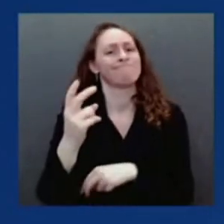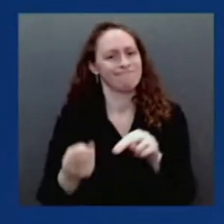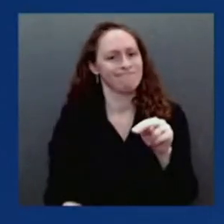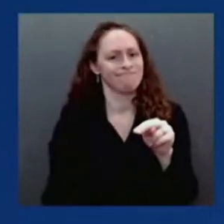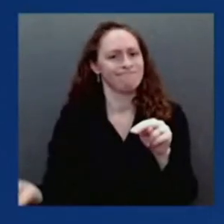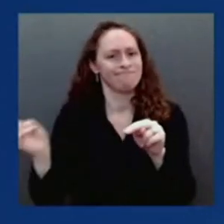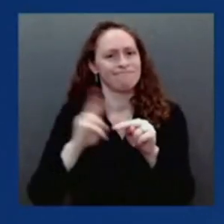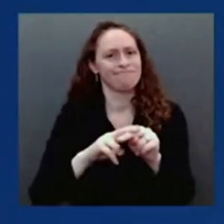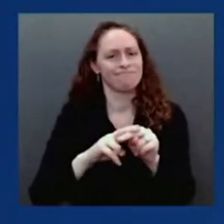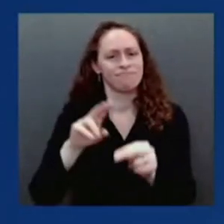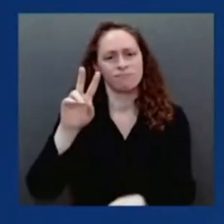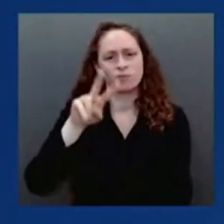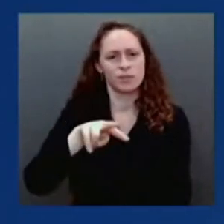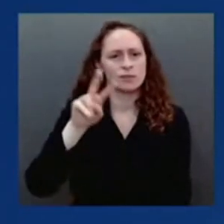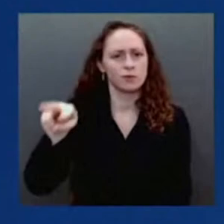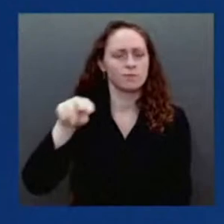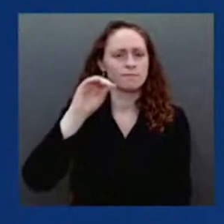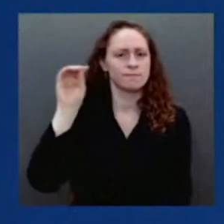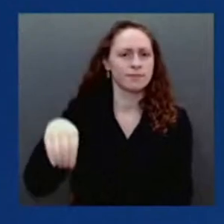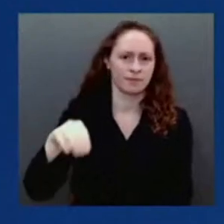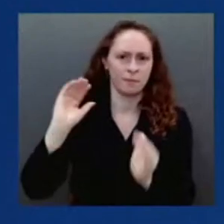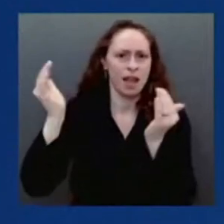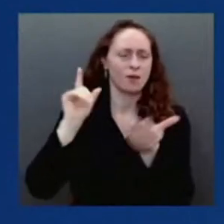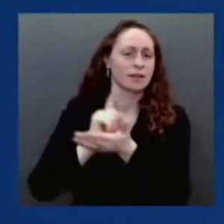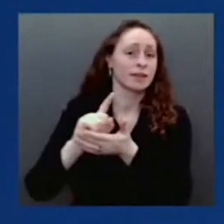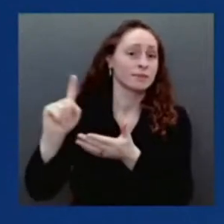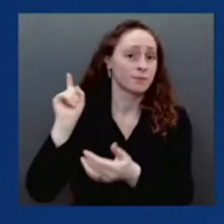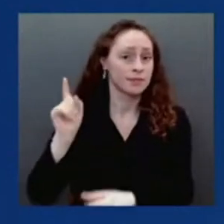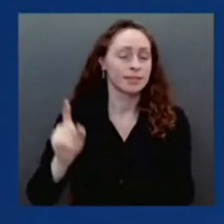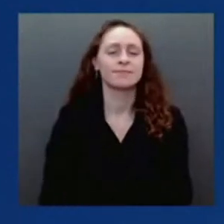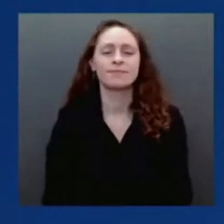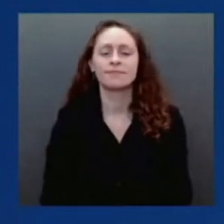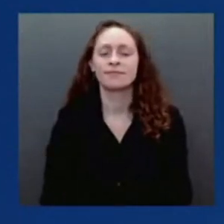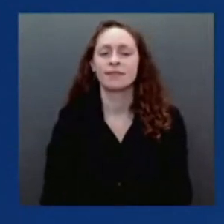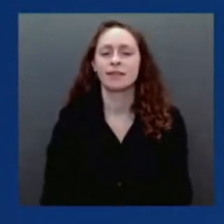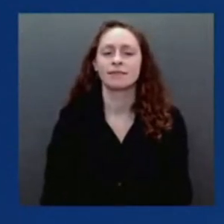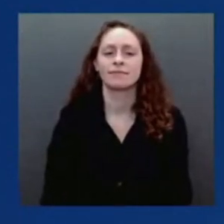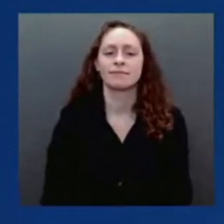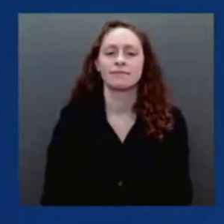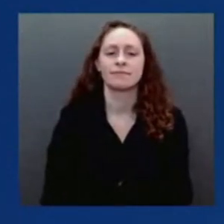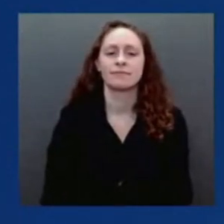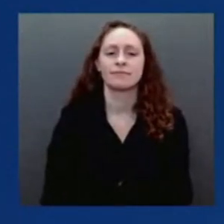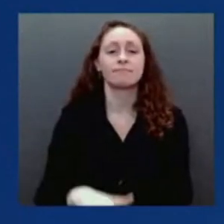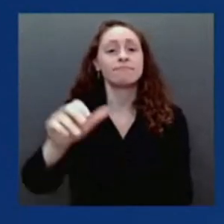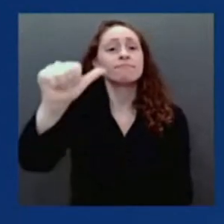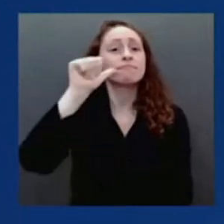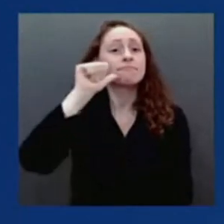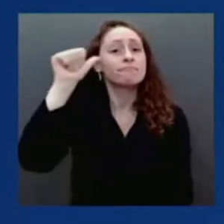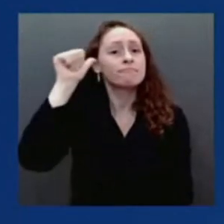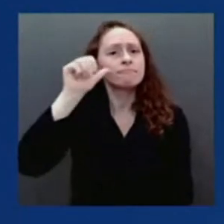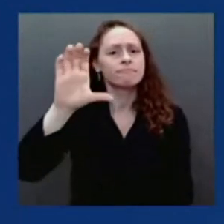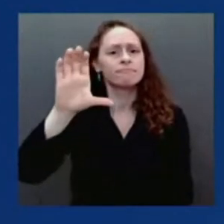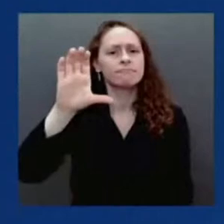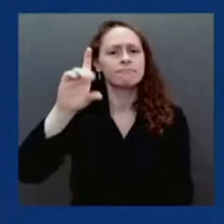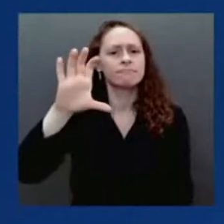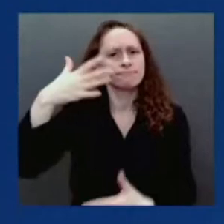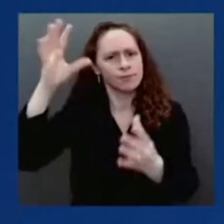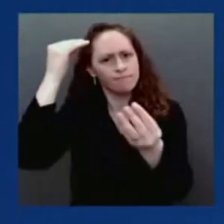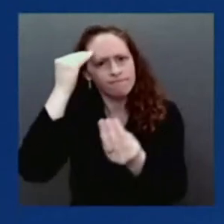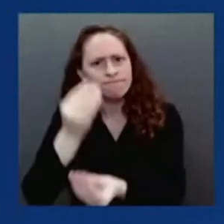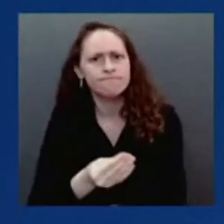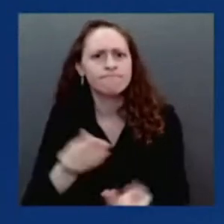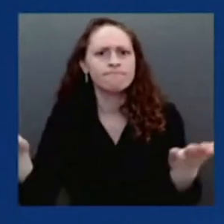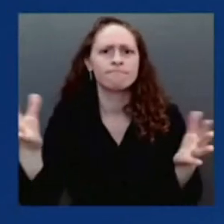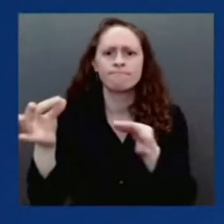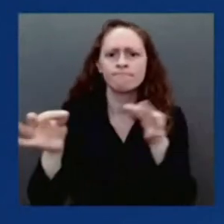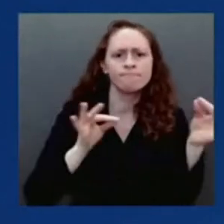Yesterday, CDC released a new report that details the severity of Omicron in comparison to other variants. Similar